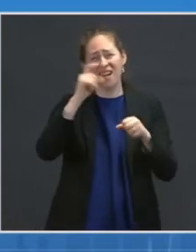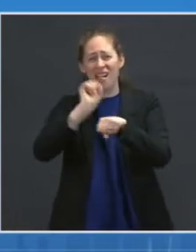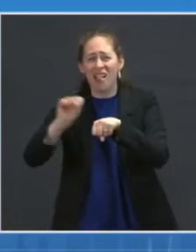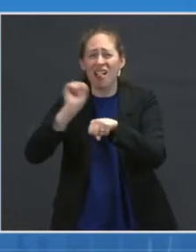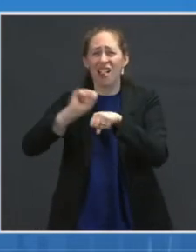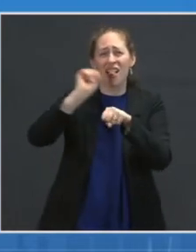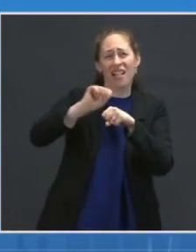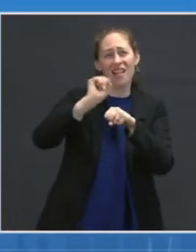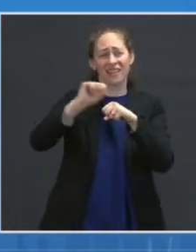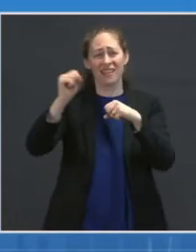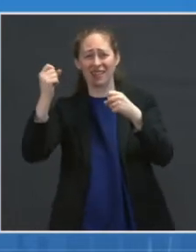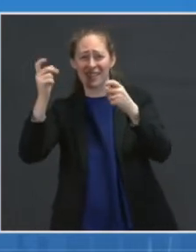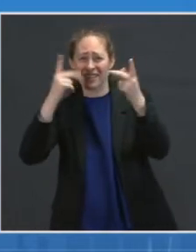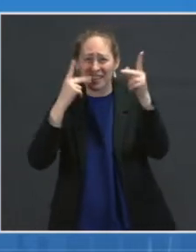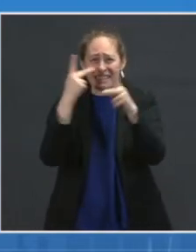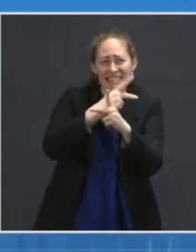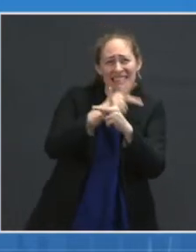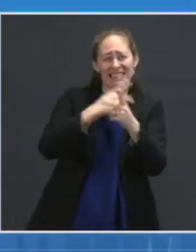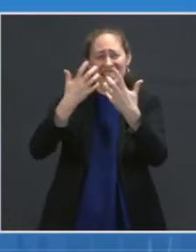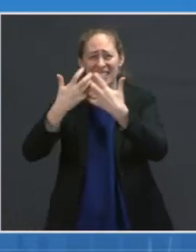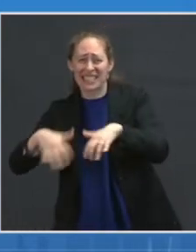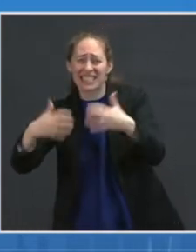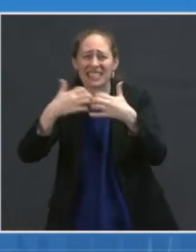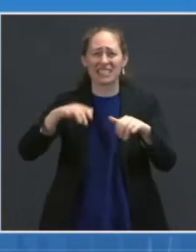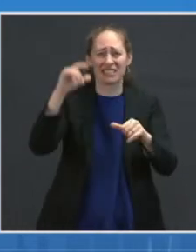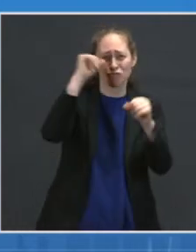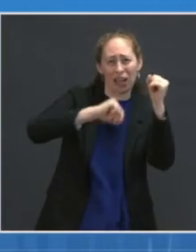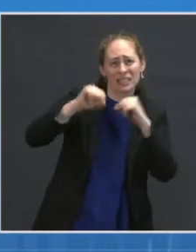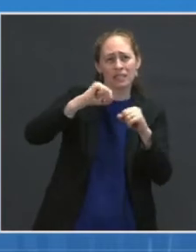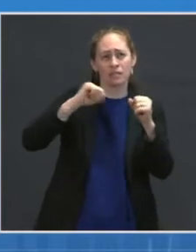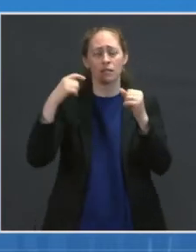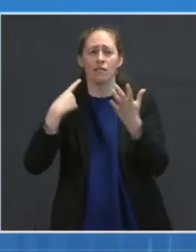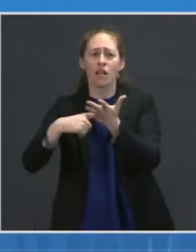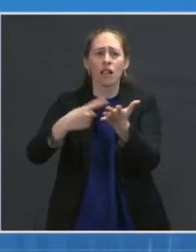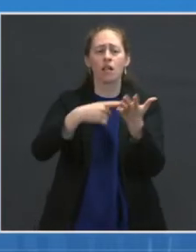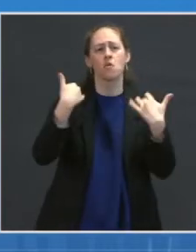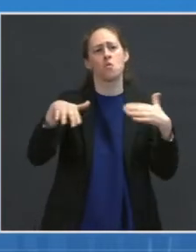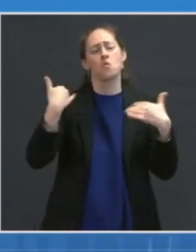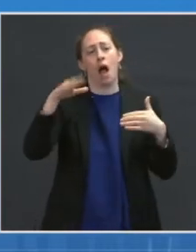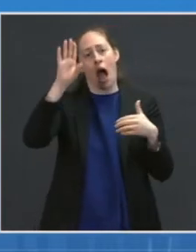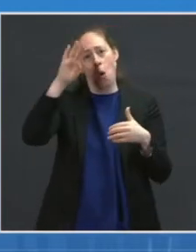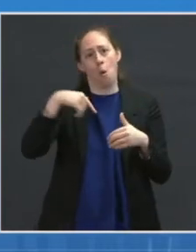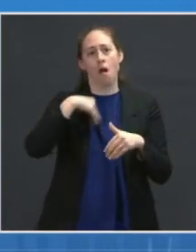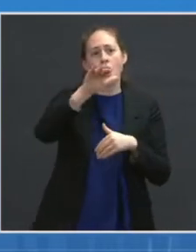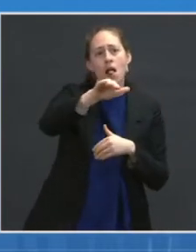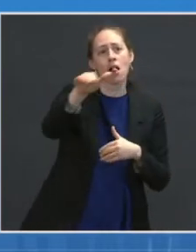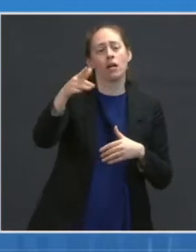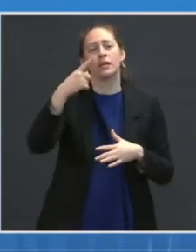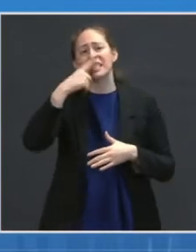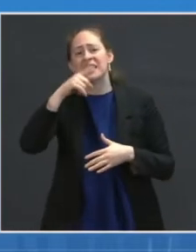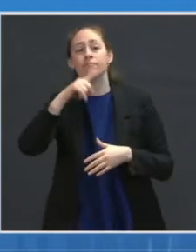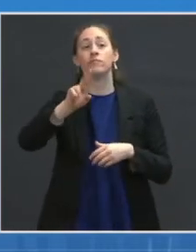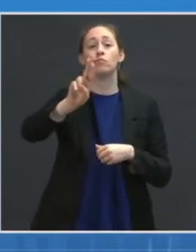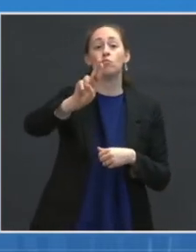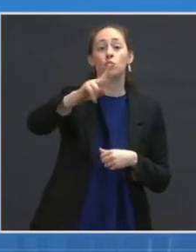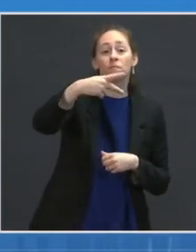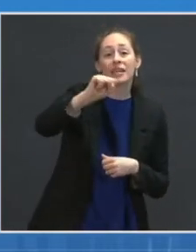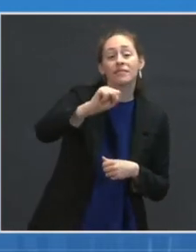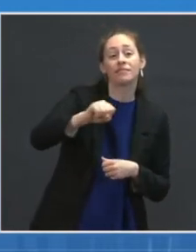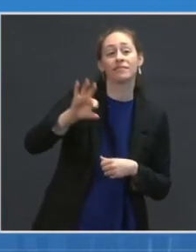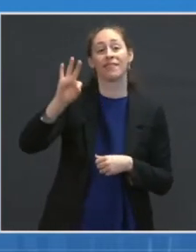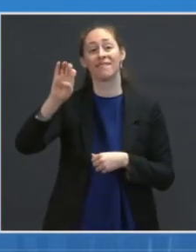asking more of people. UPS and FedEx both will support Saturday deliveries tomorrow.